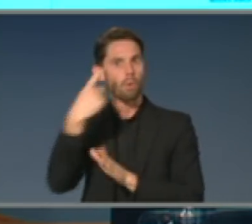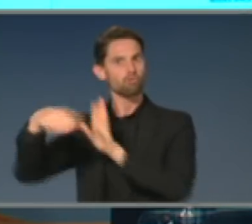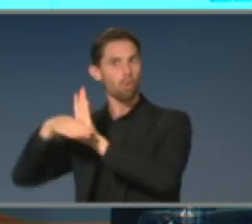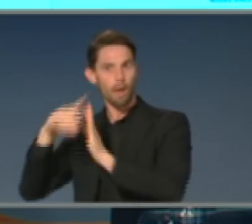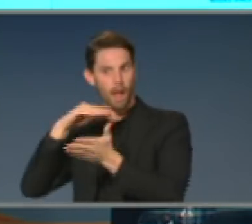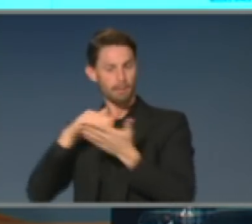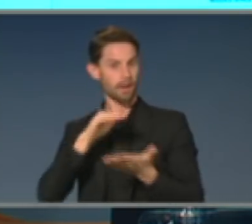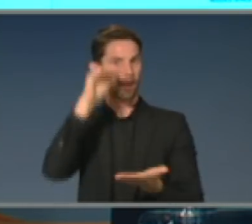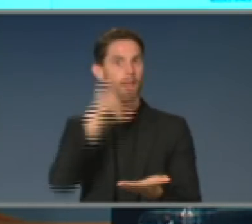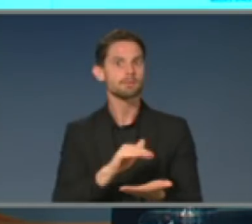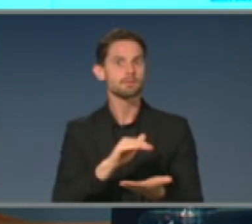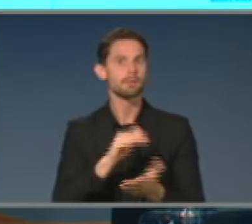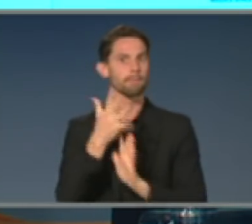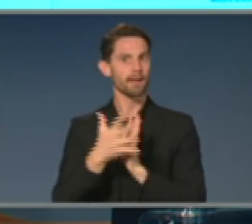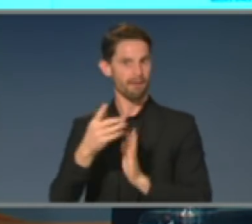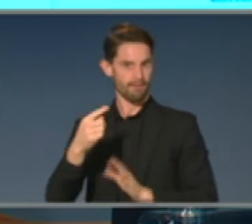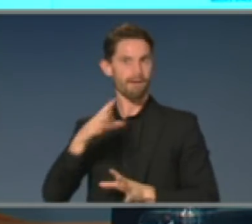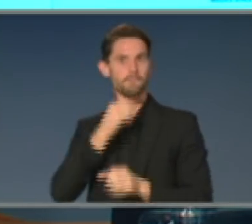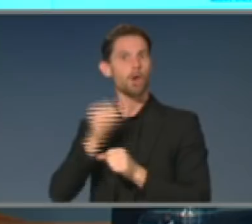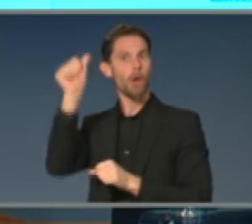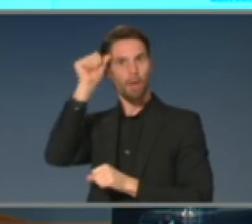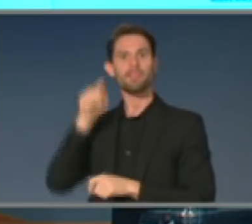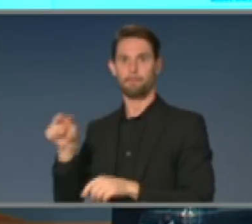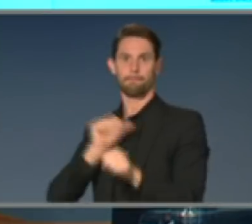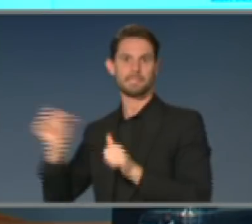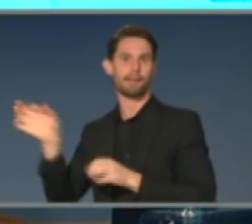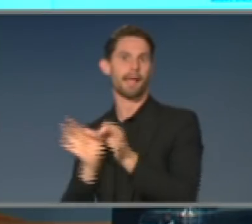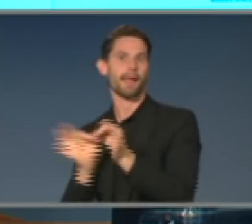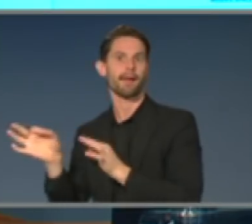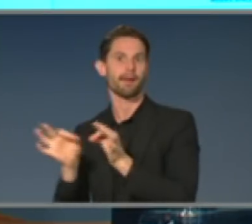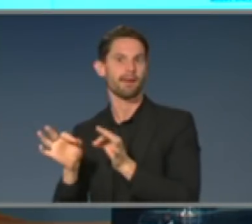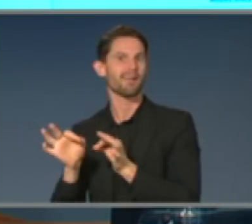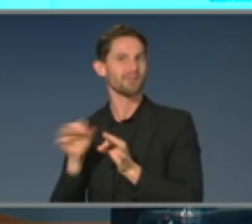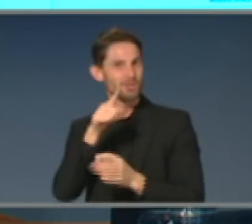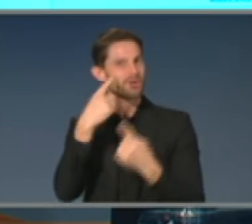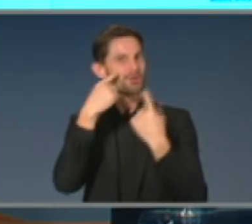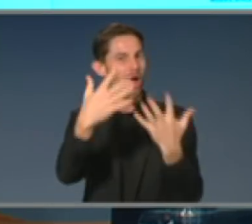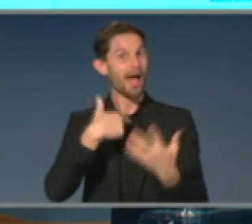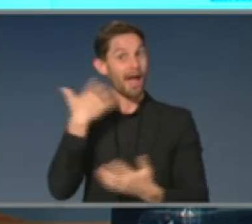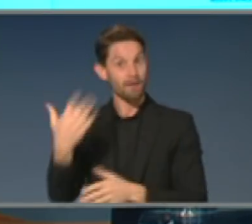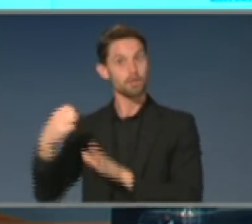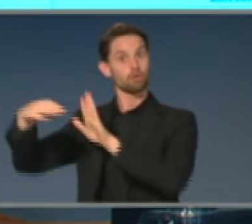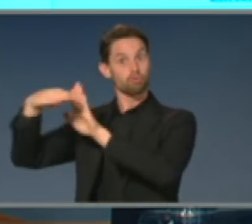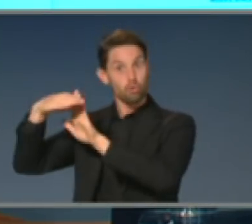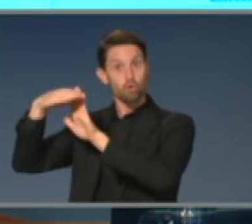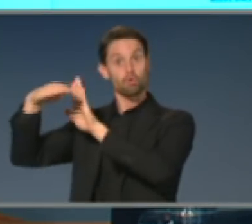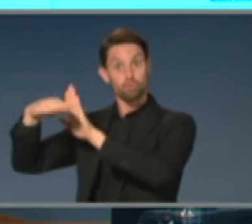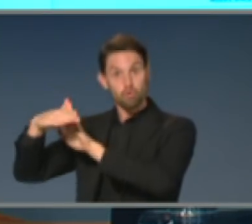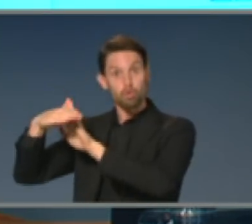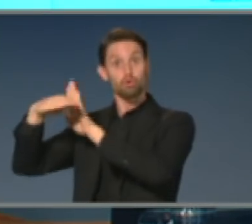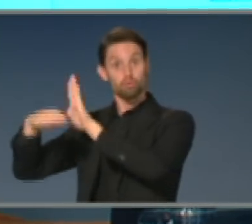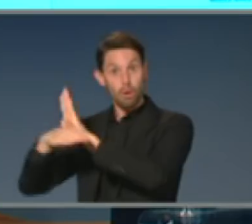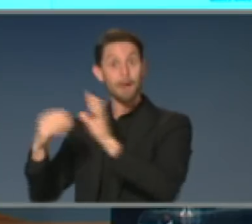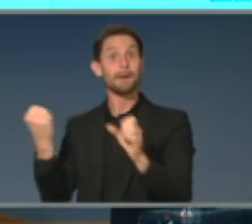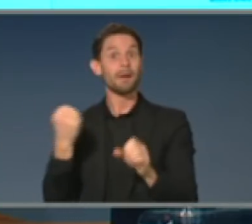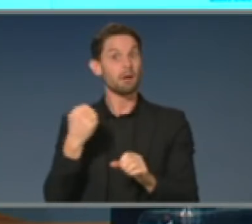isolation, and then social distancing, which we can dial up and down, have a major downward effect. So that if you do